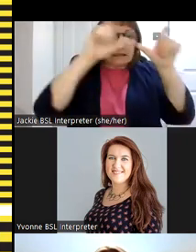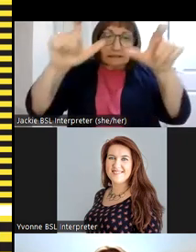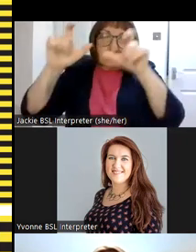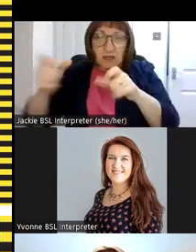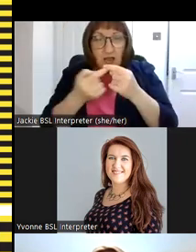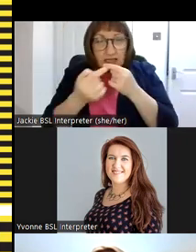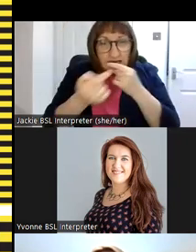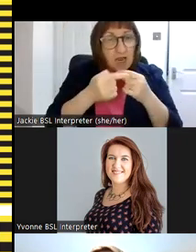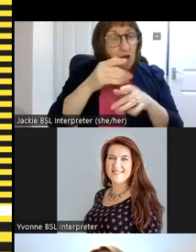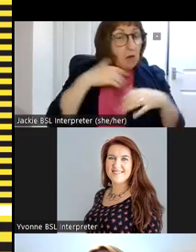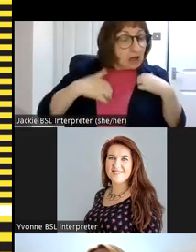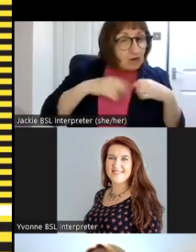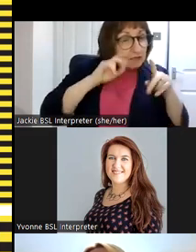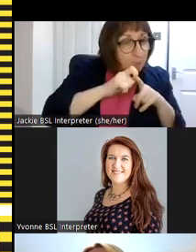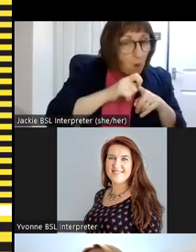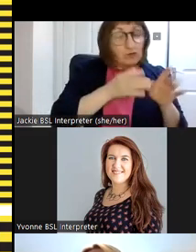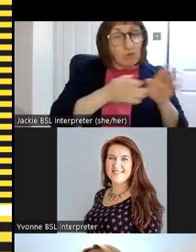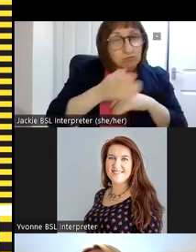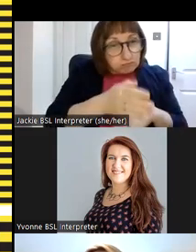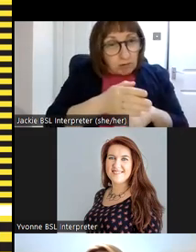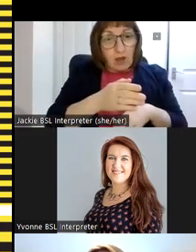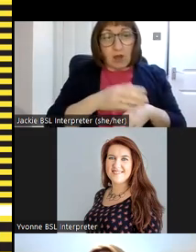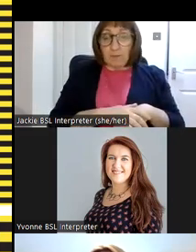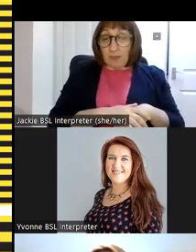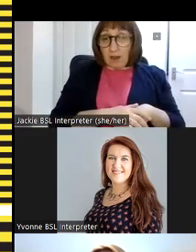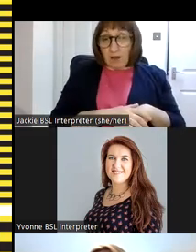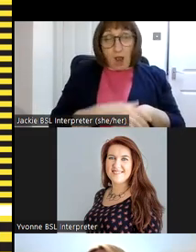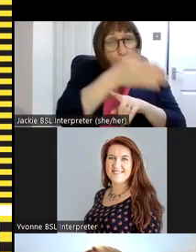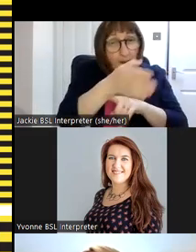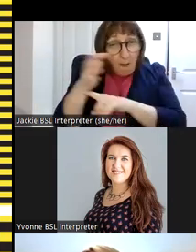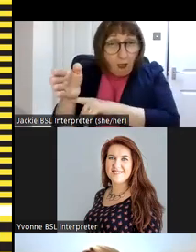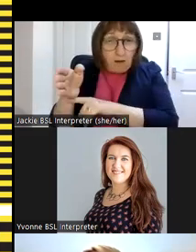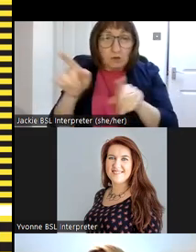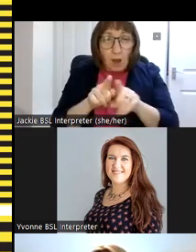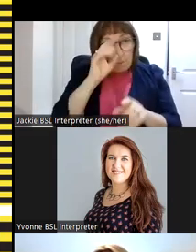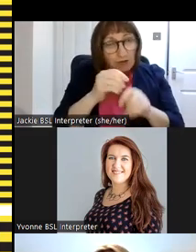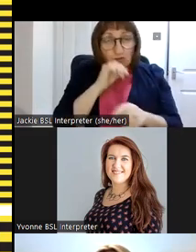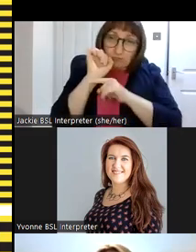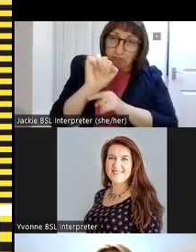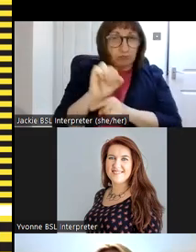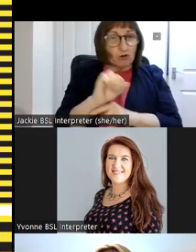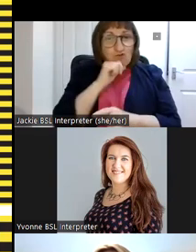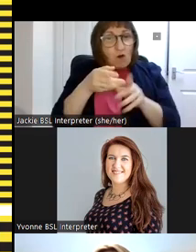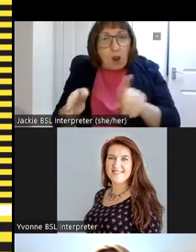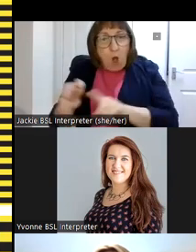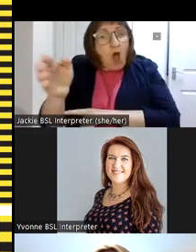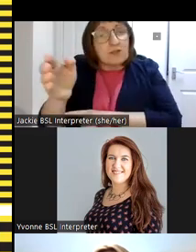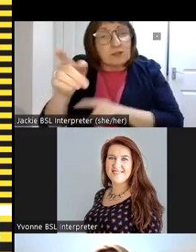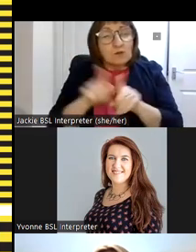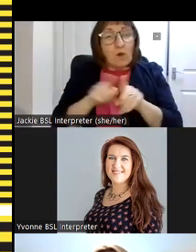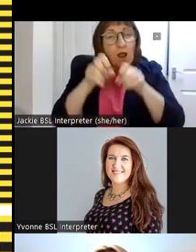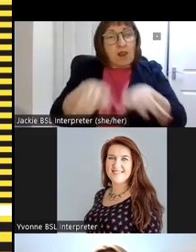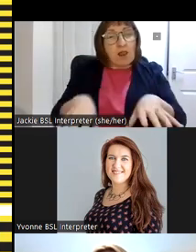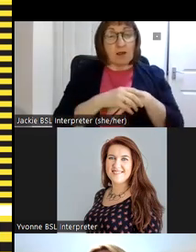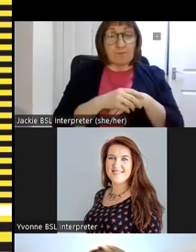near places of interest and colored way markers uh along the routes make sure you don't get lost uh our